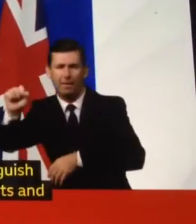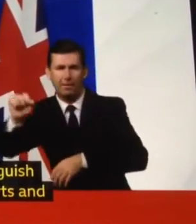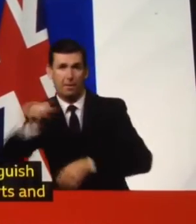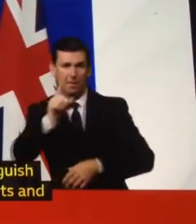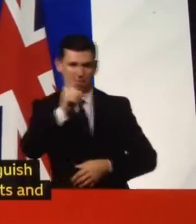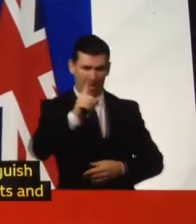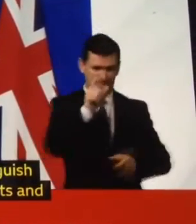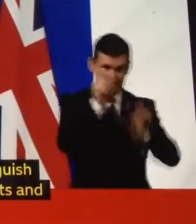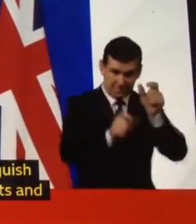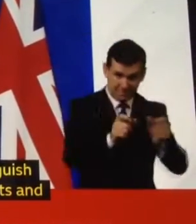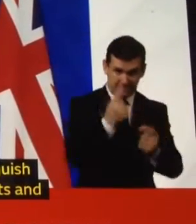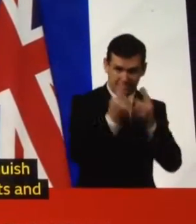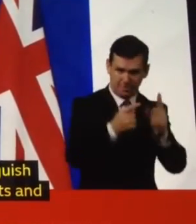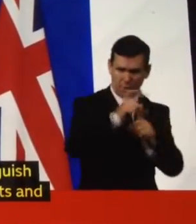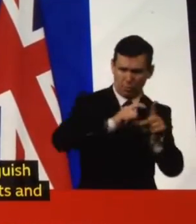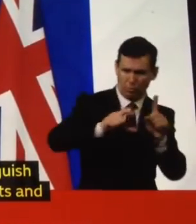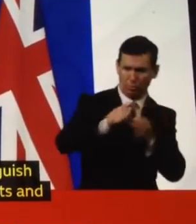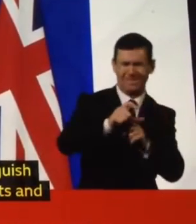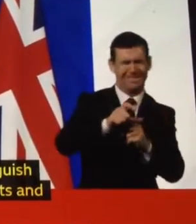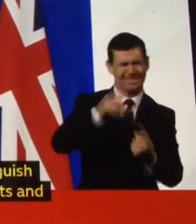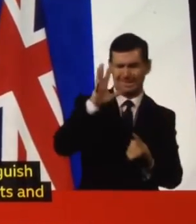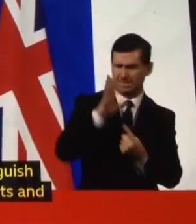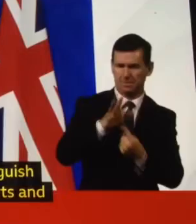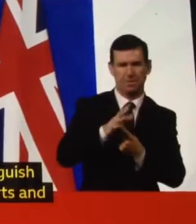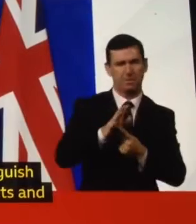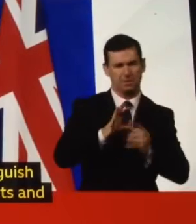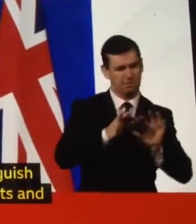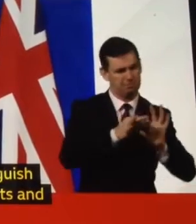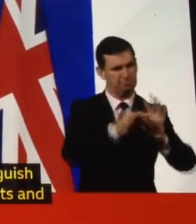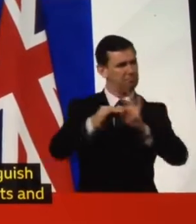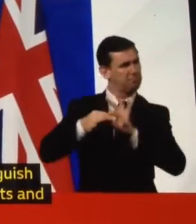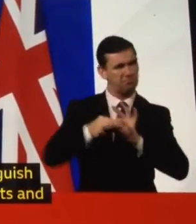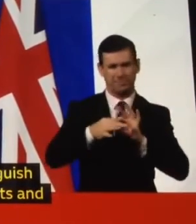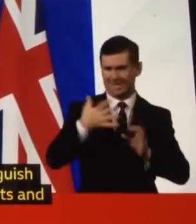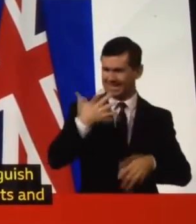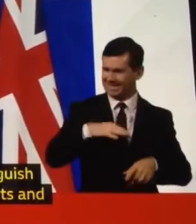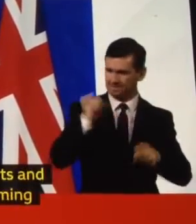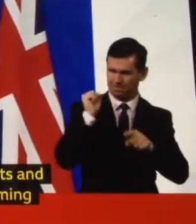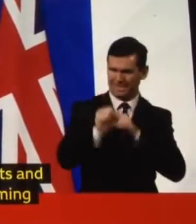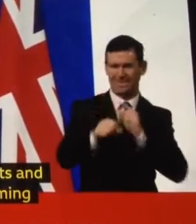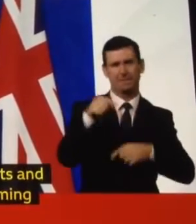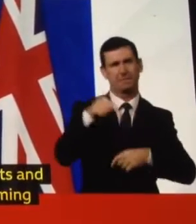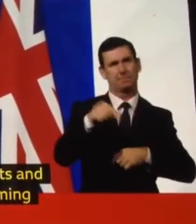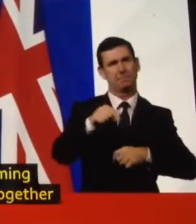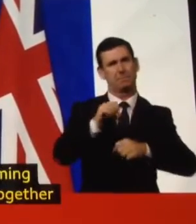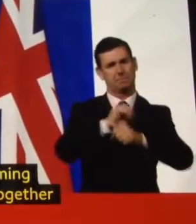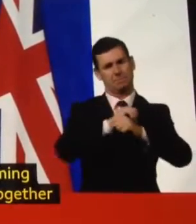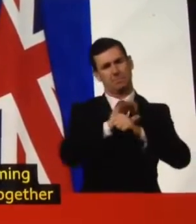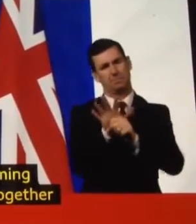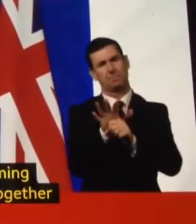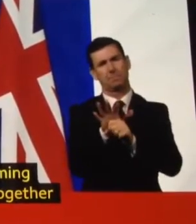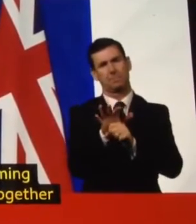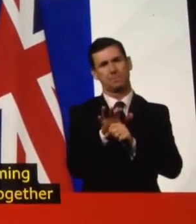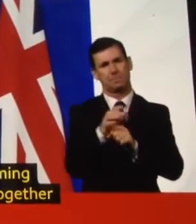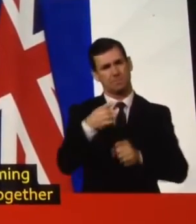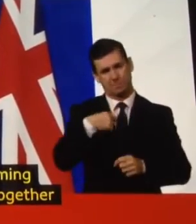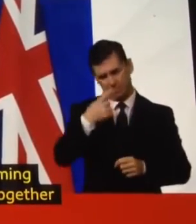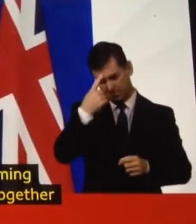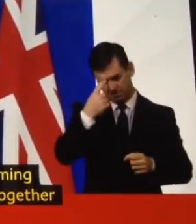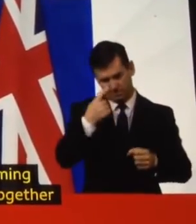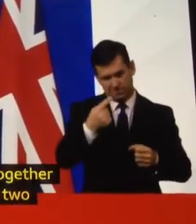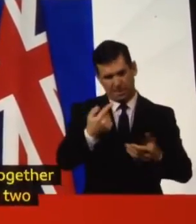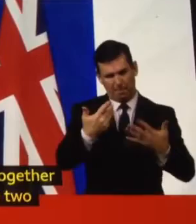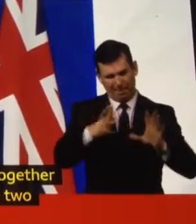imperative that we have now together to tackle this disease in the two-pronged way